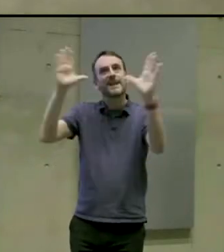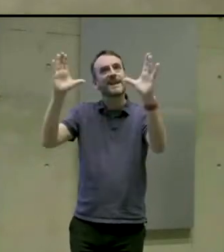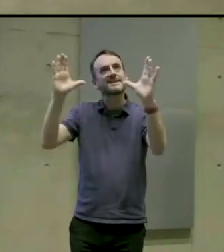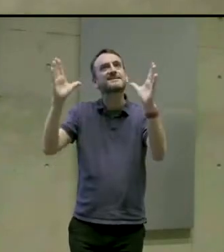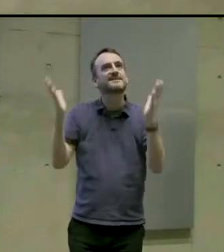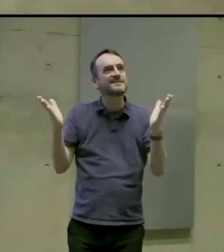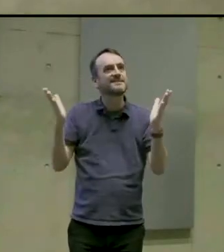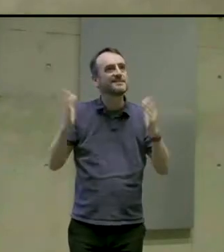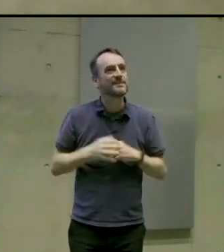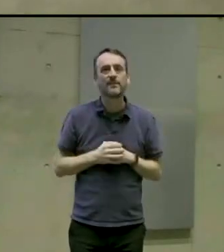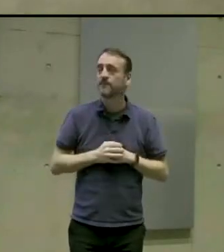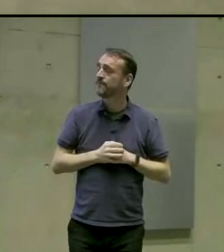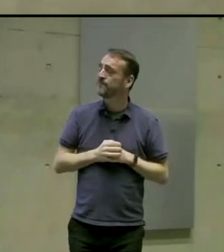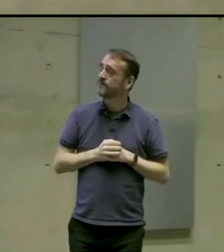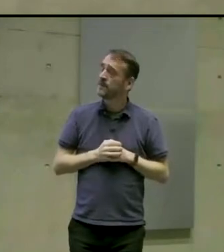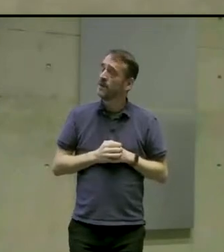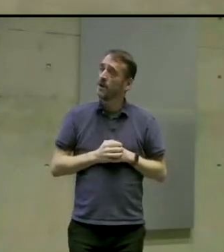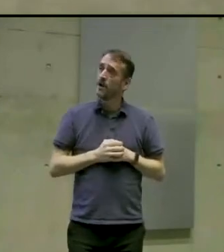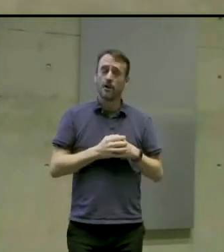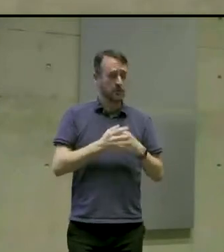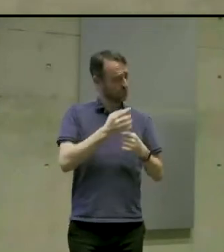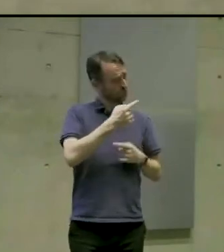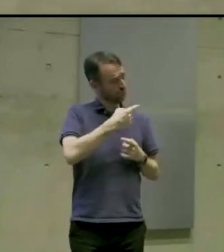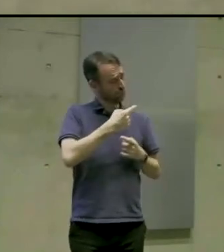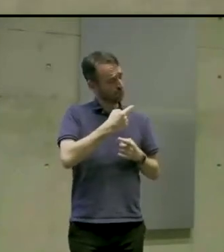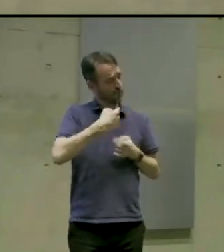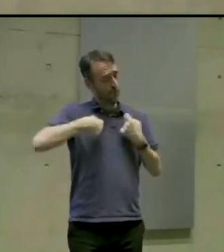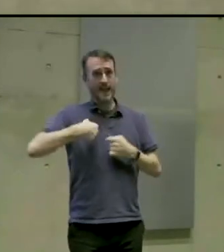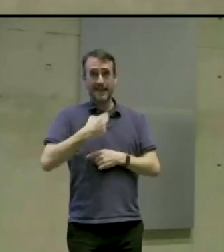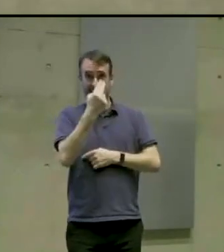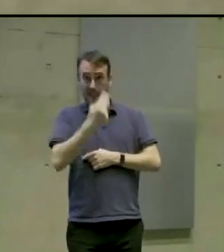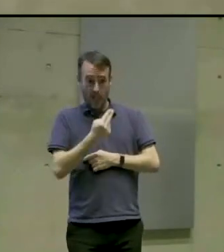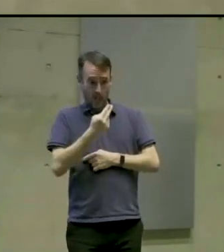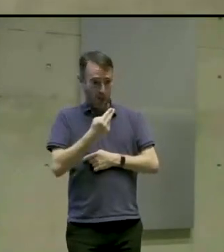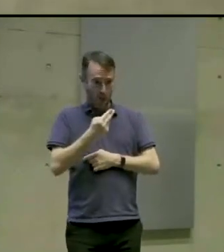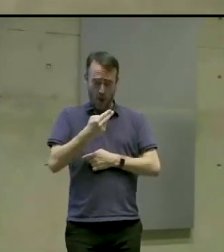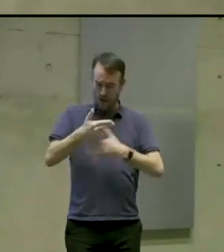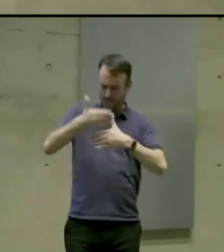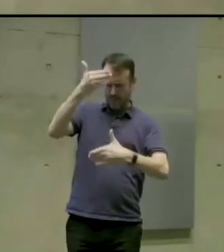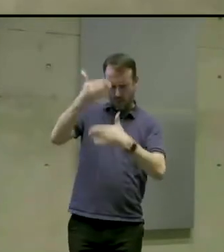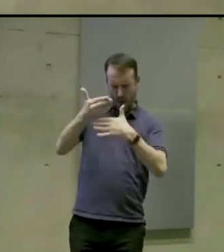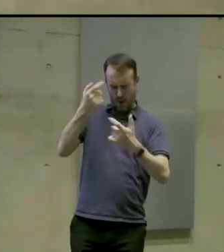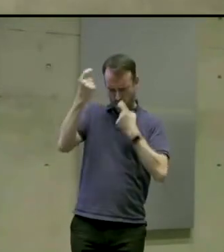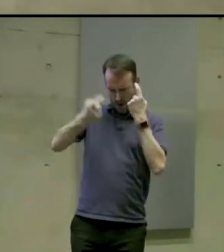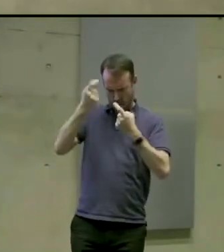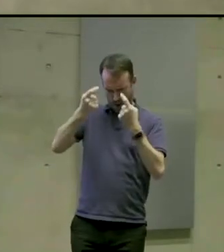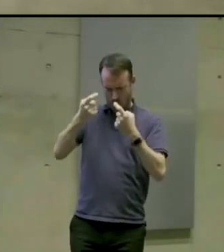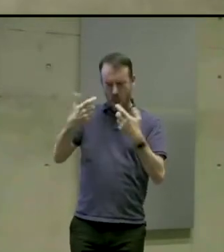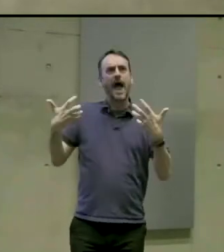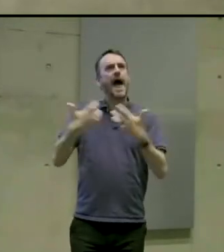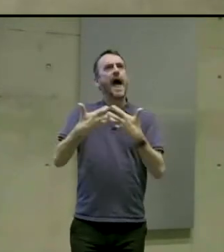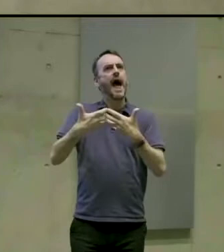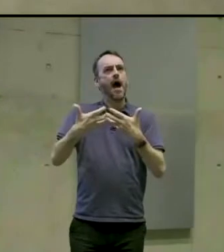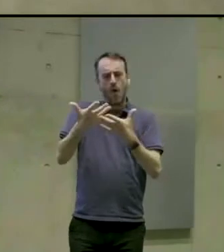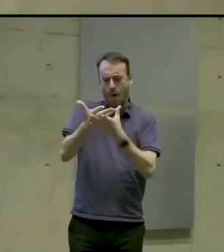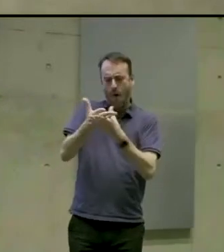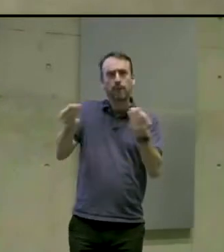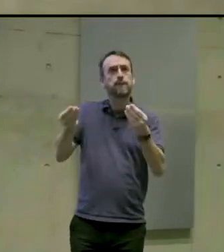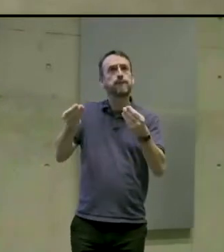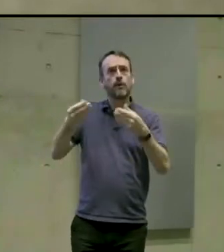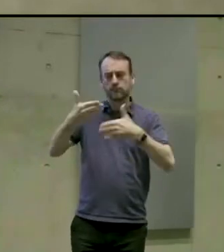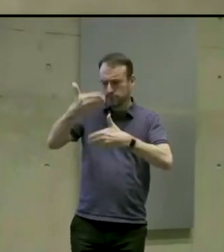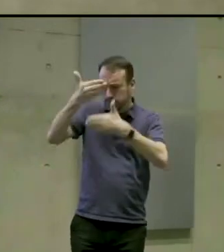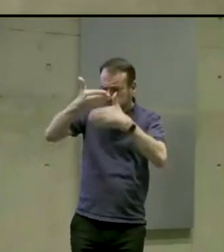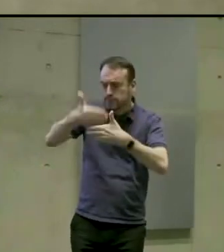But when a designer goes and removes those barriers or works around